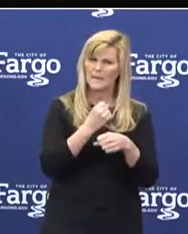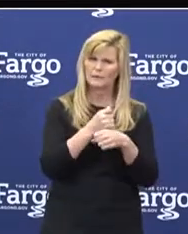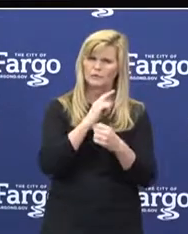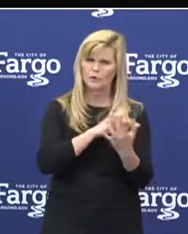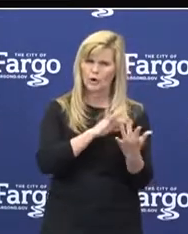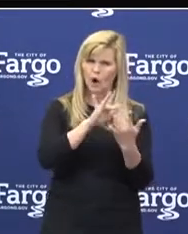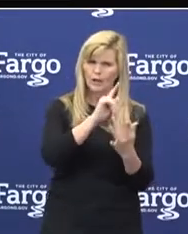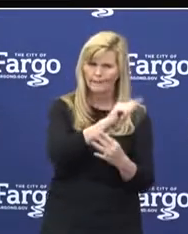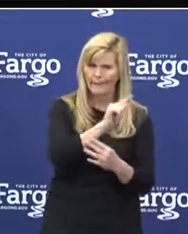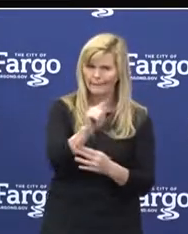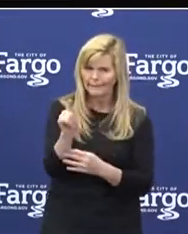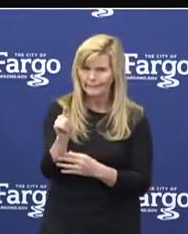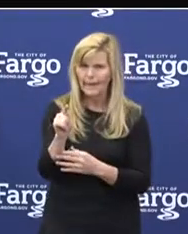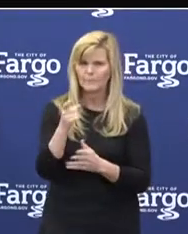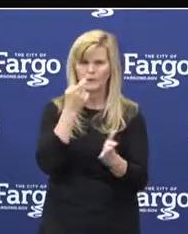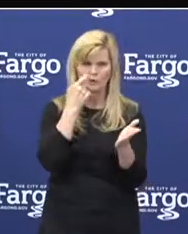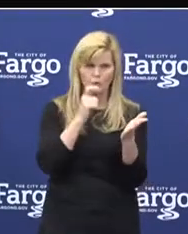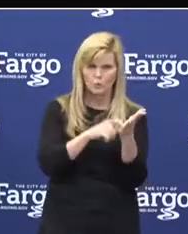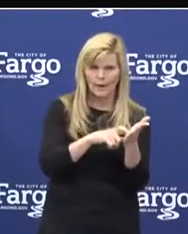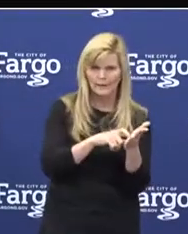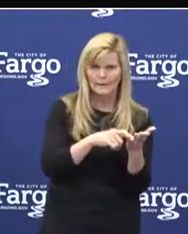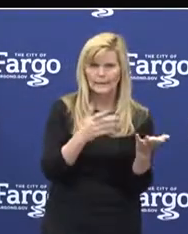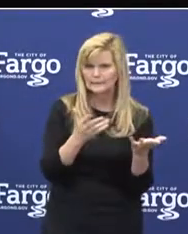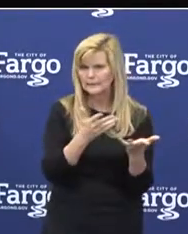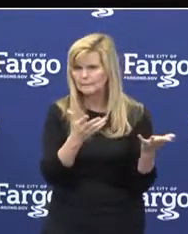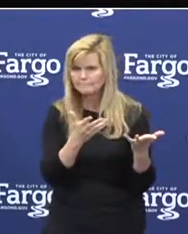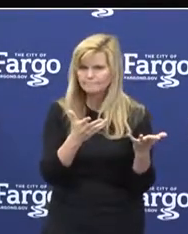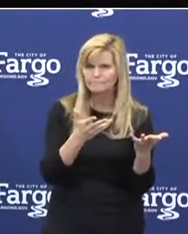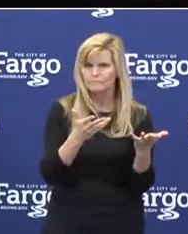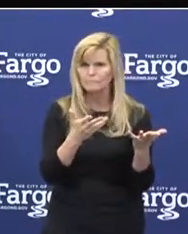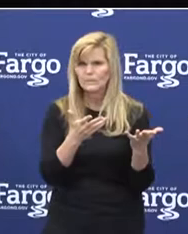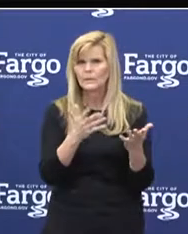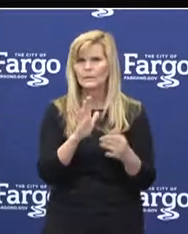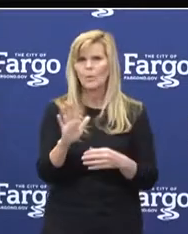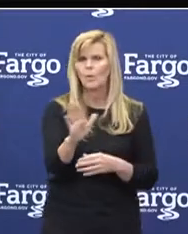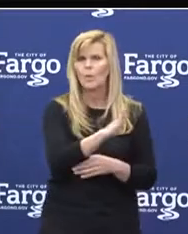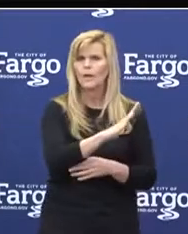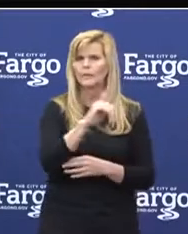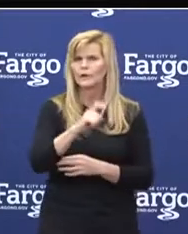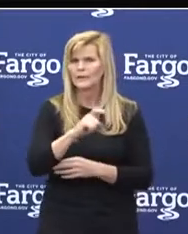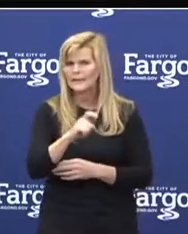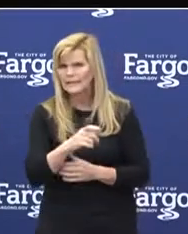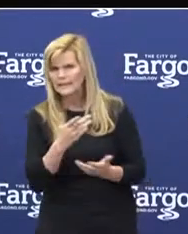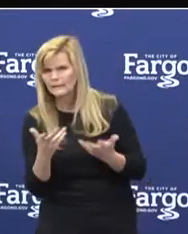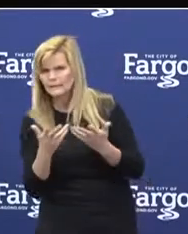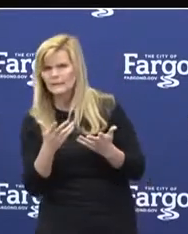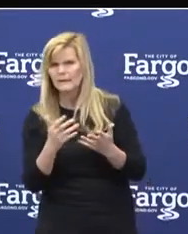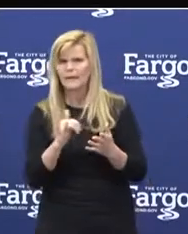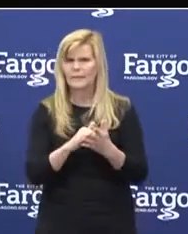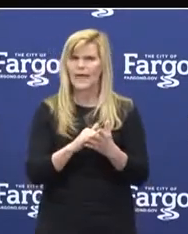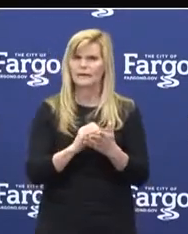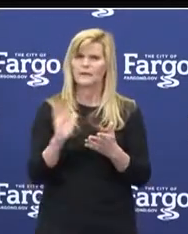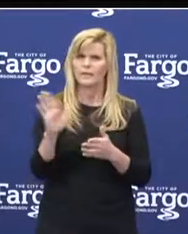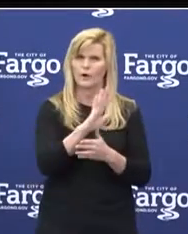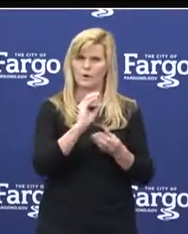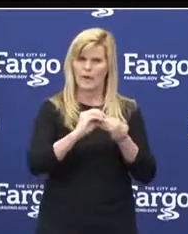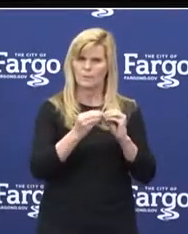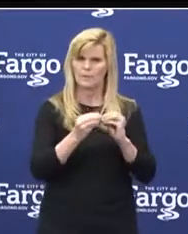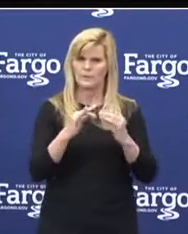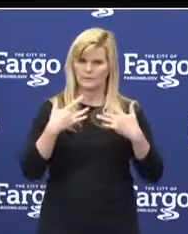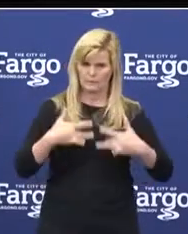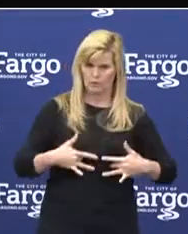to them and recognizing that this is going to lead to increased rates of depression,